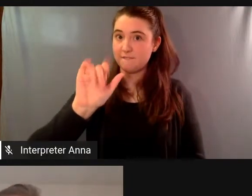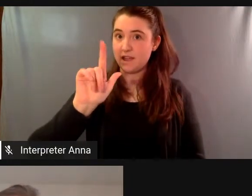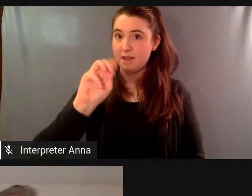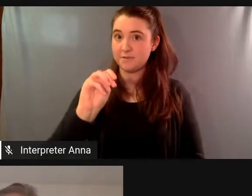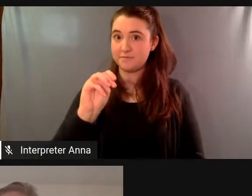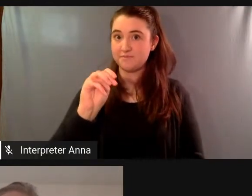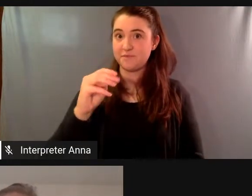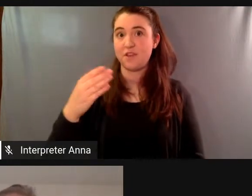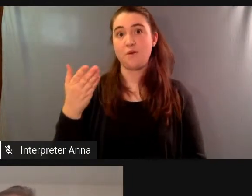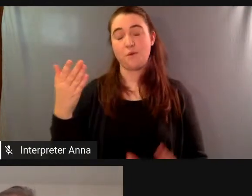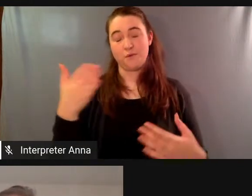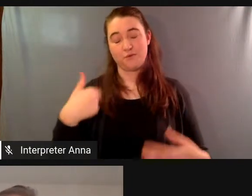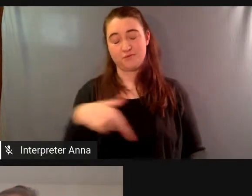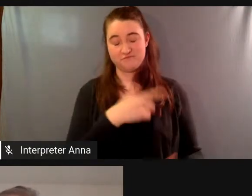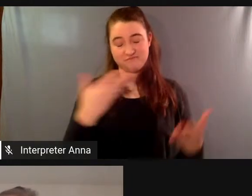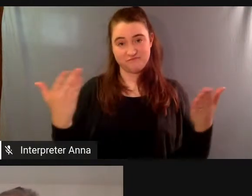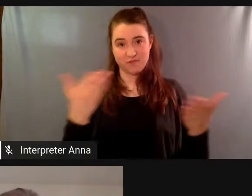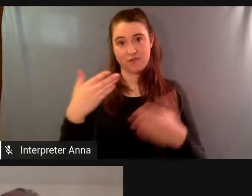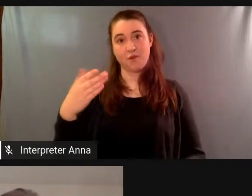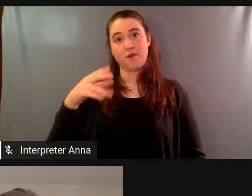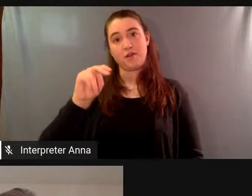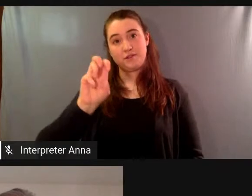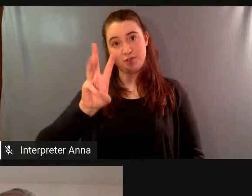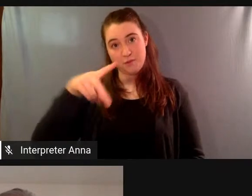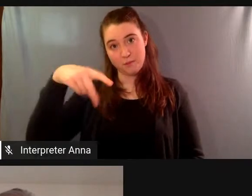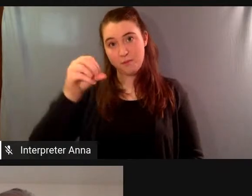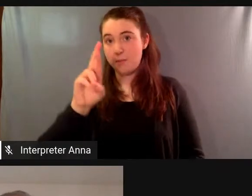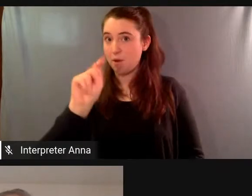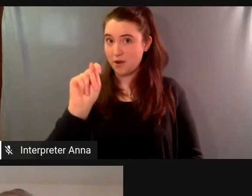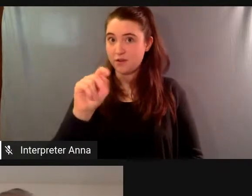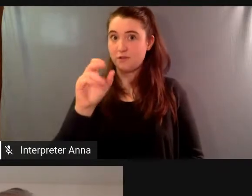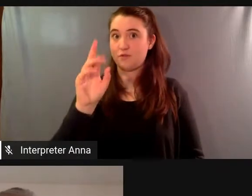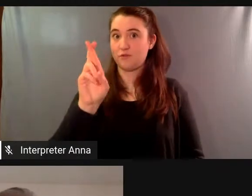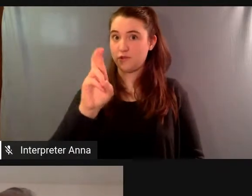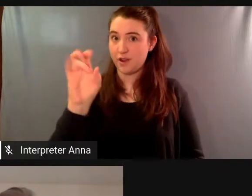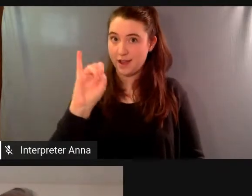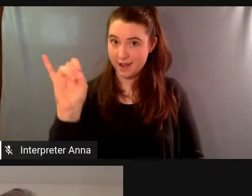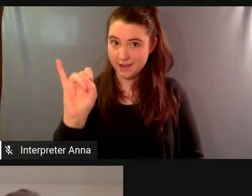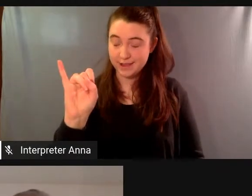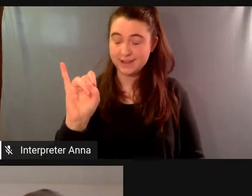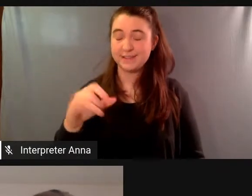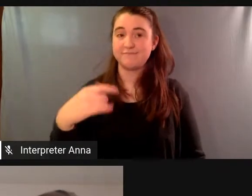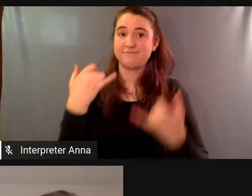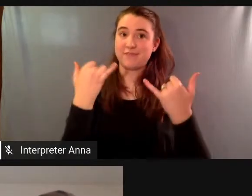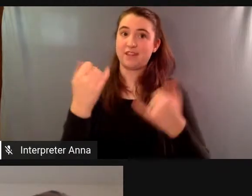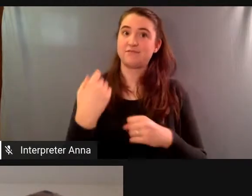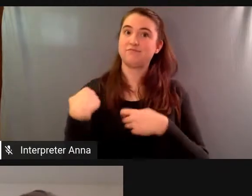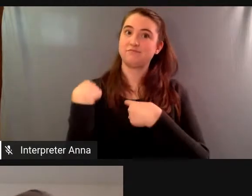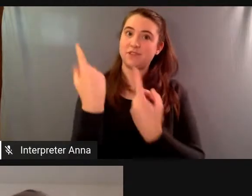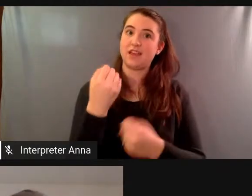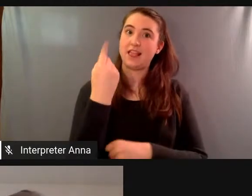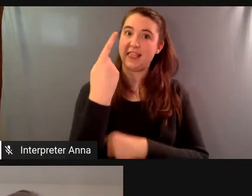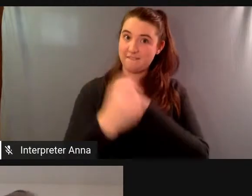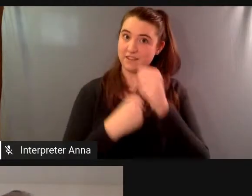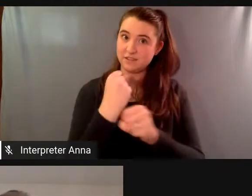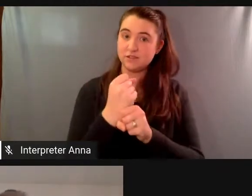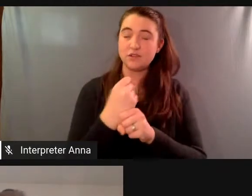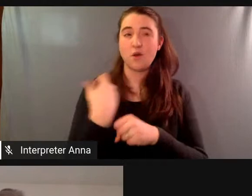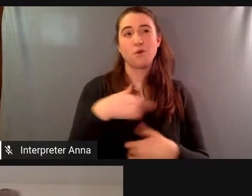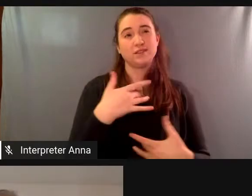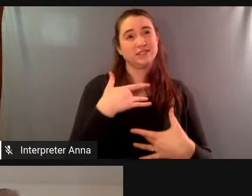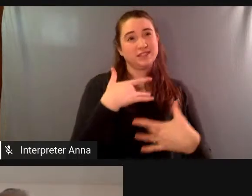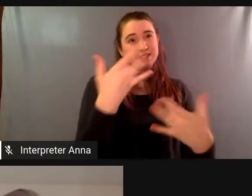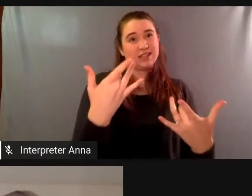our 11th year and we usually offer an outdoor summer program called newport film outdoors um that